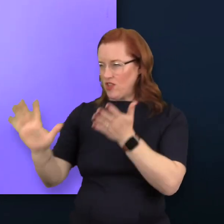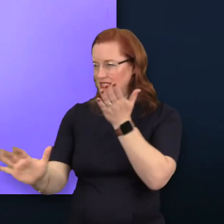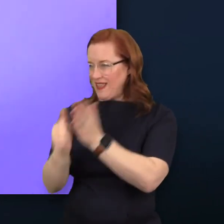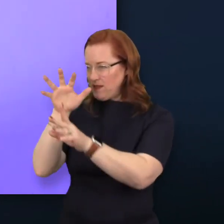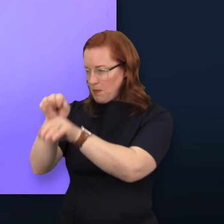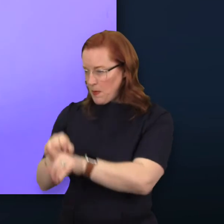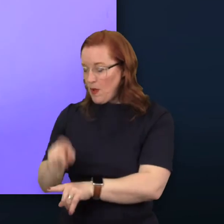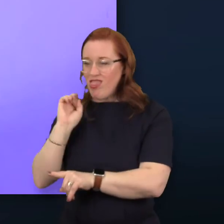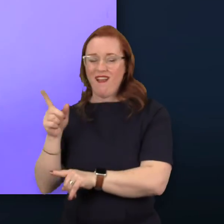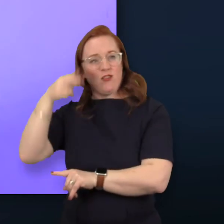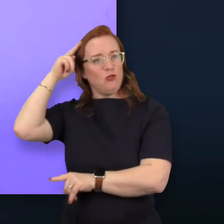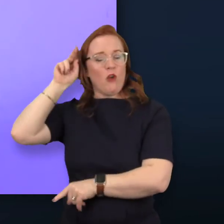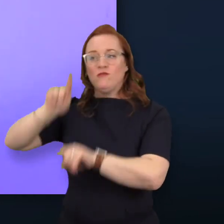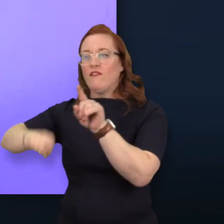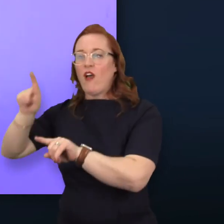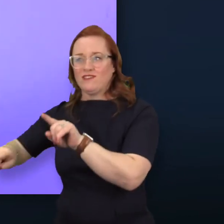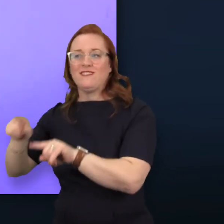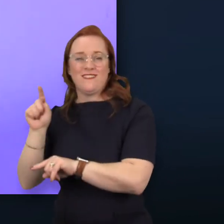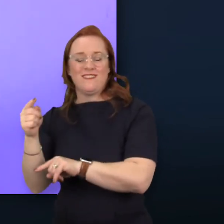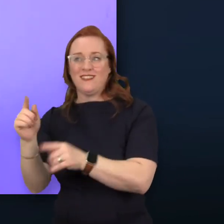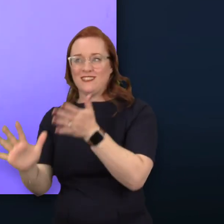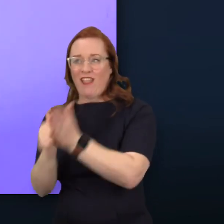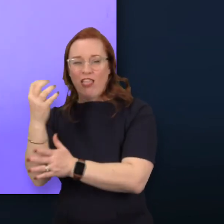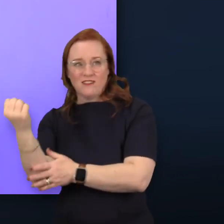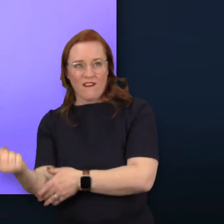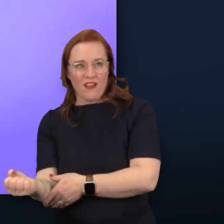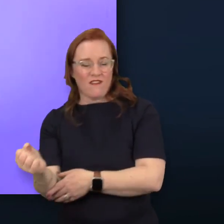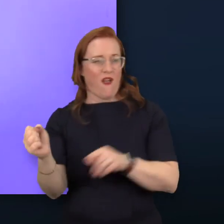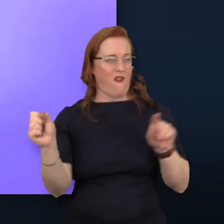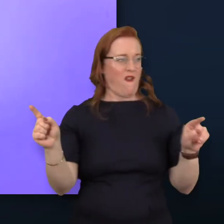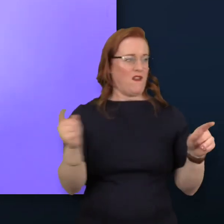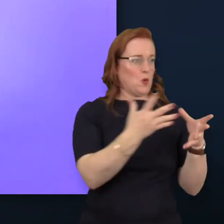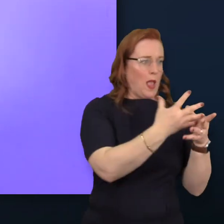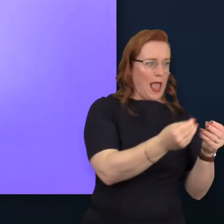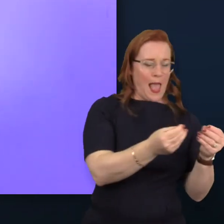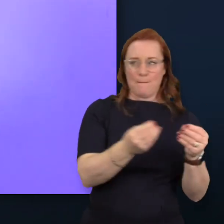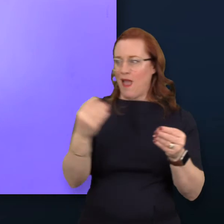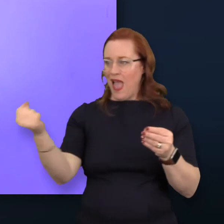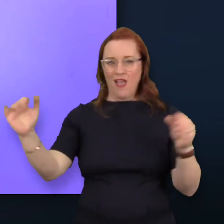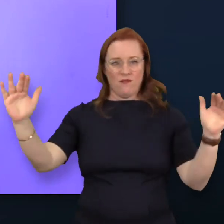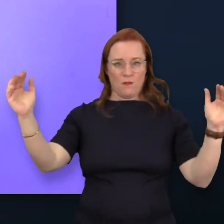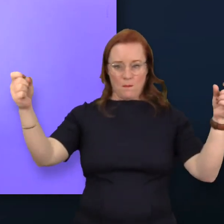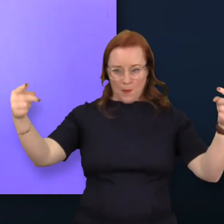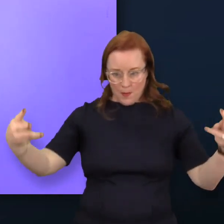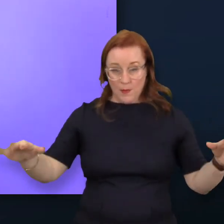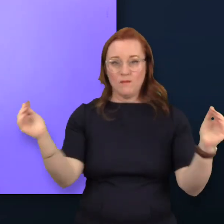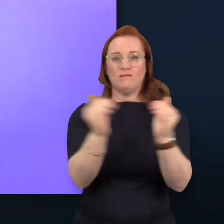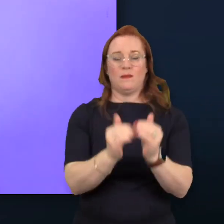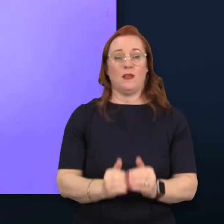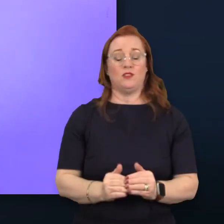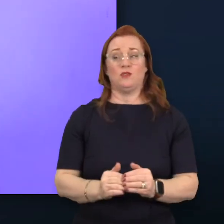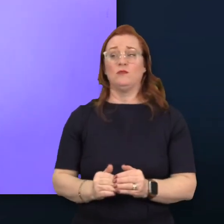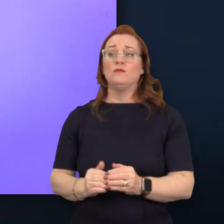are available from many or many autistic and other neurodiverse people. And one in seven people